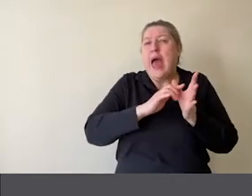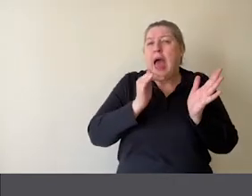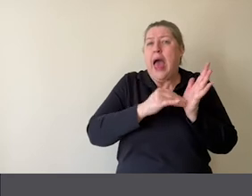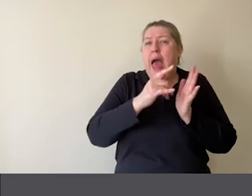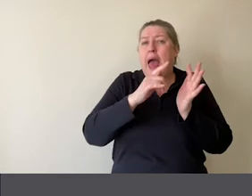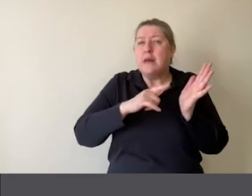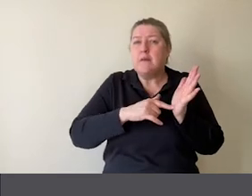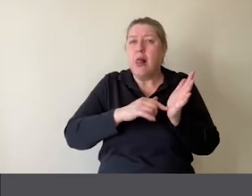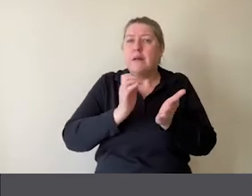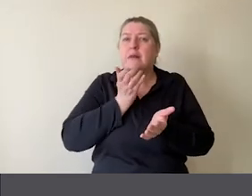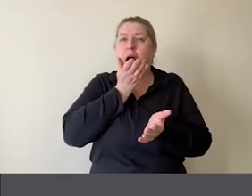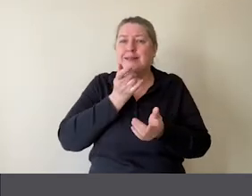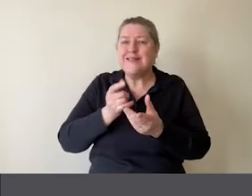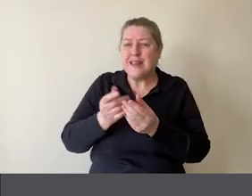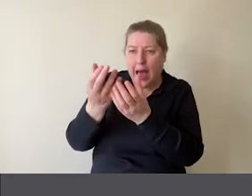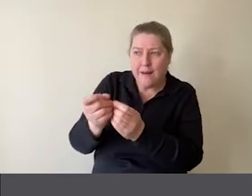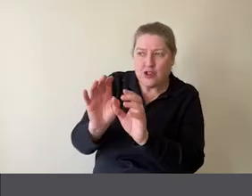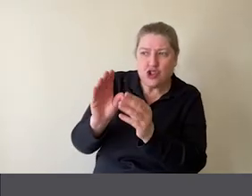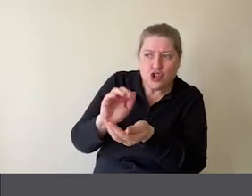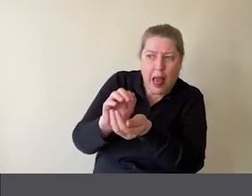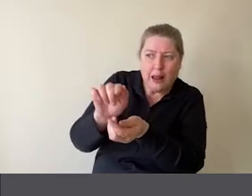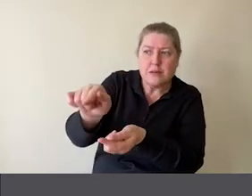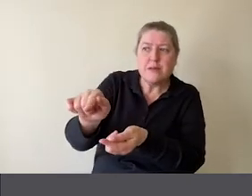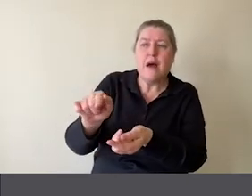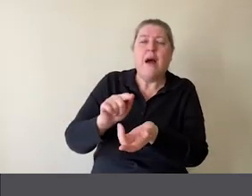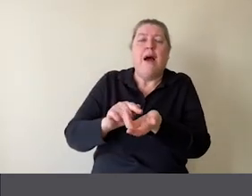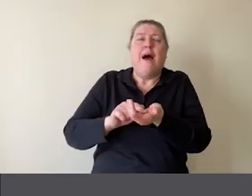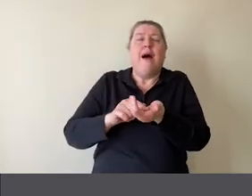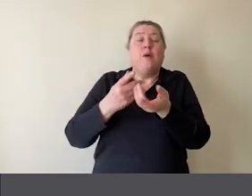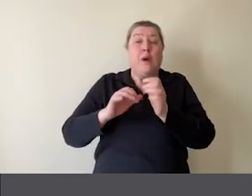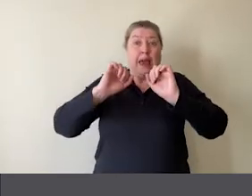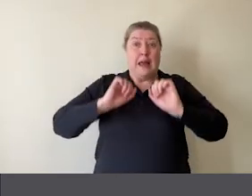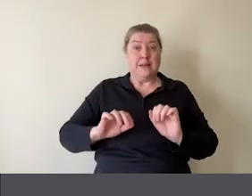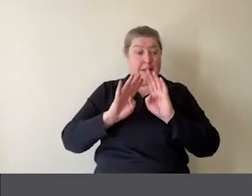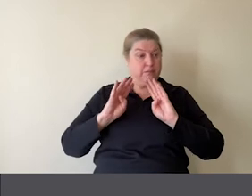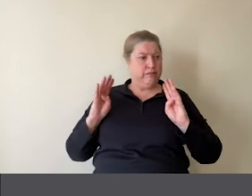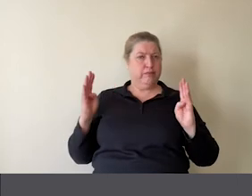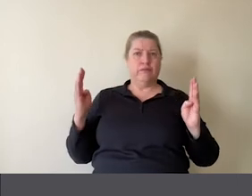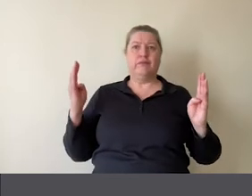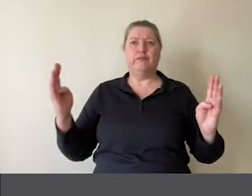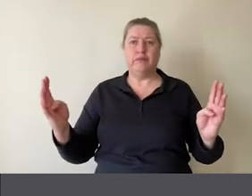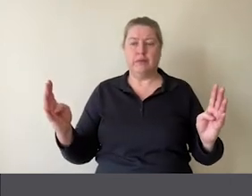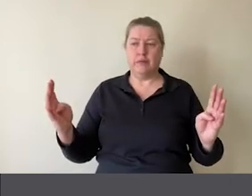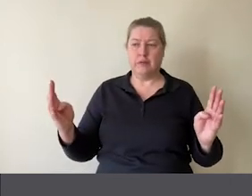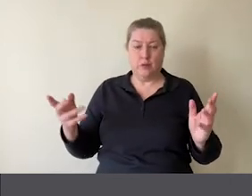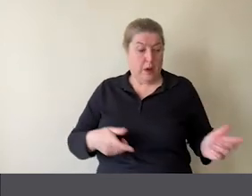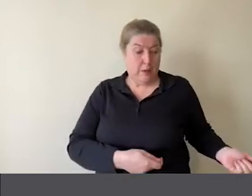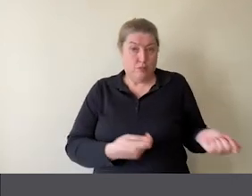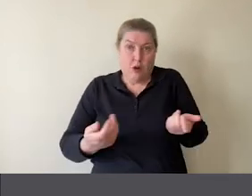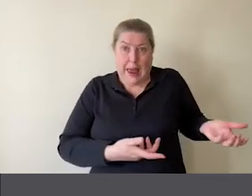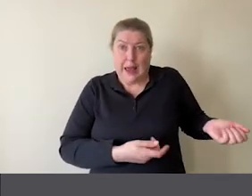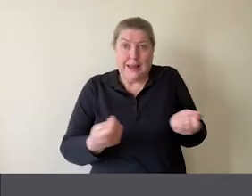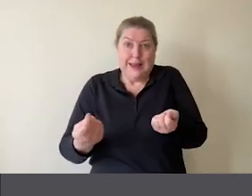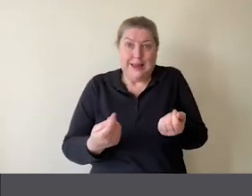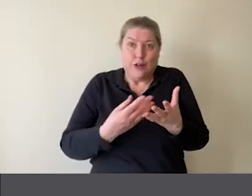hazelnut shells. So what we can do is we can sit in front of the Star Car case and we can get out all